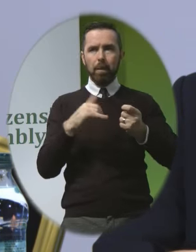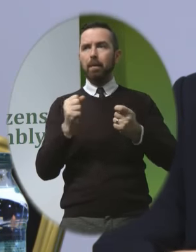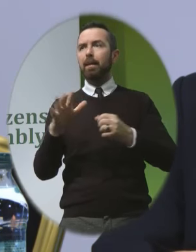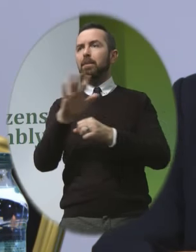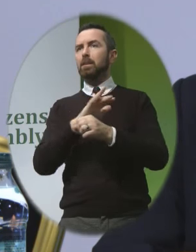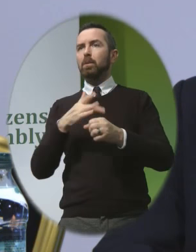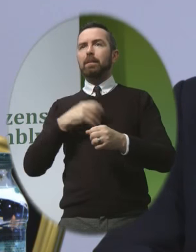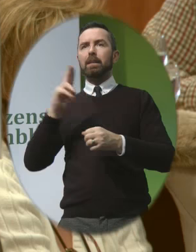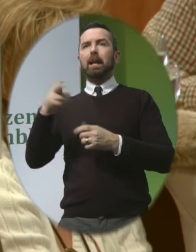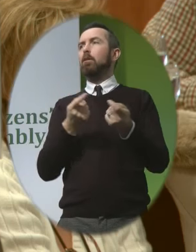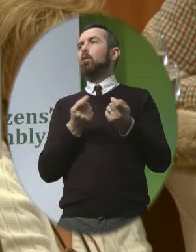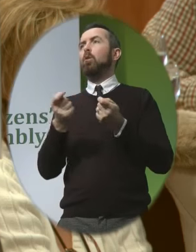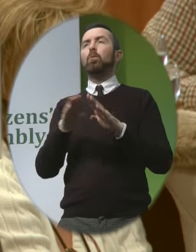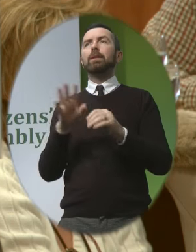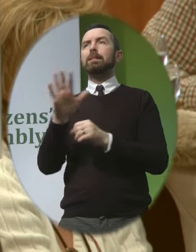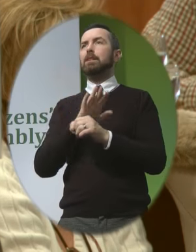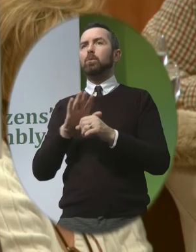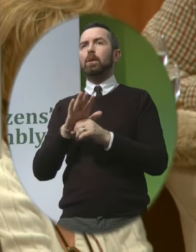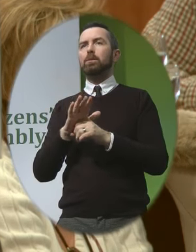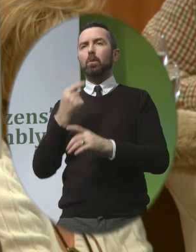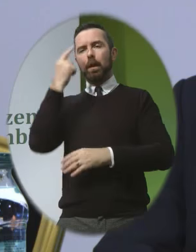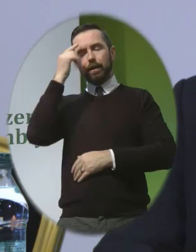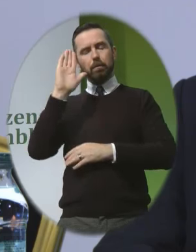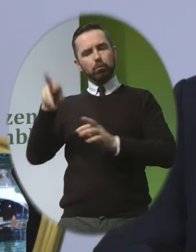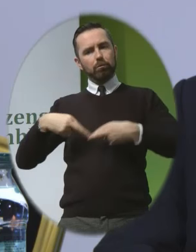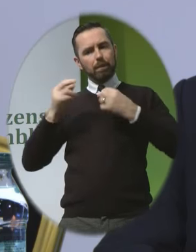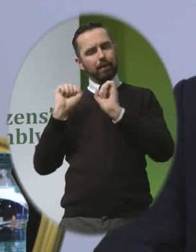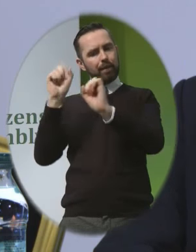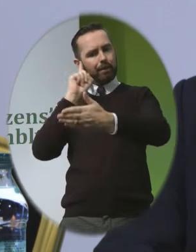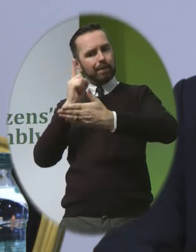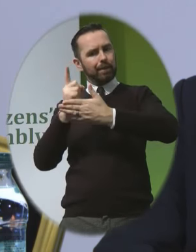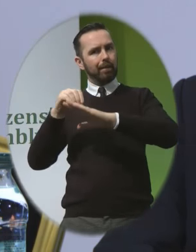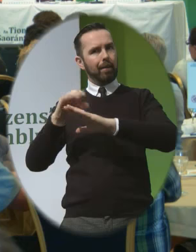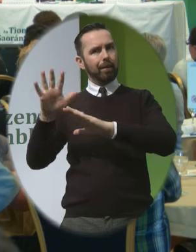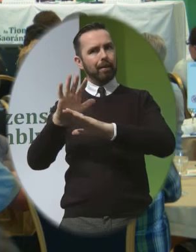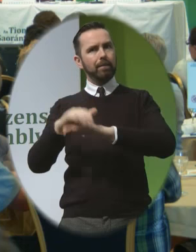would not be able to cope with the situation And I think we have to respect their decision in that sense